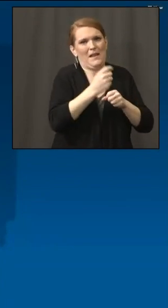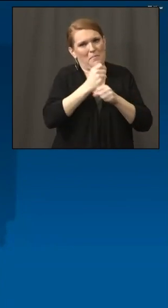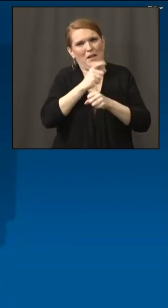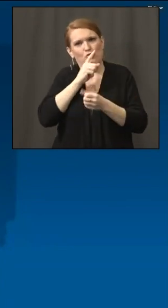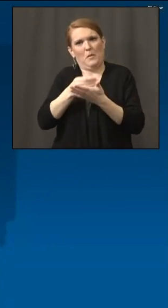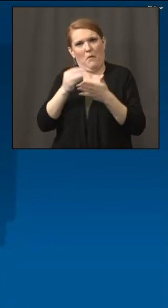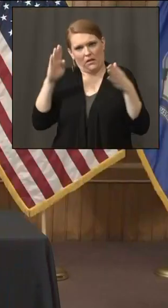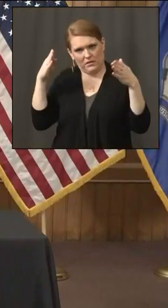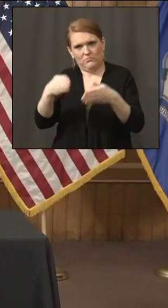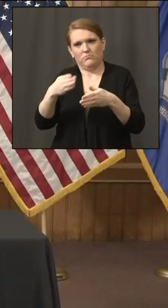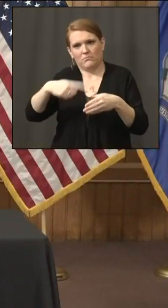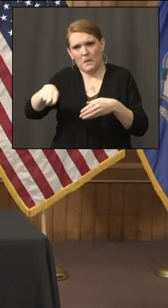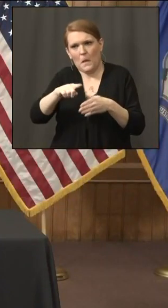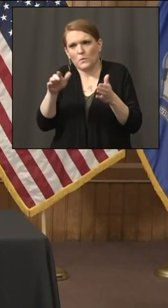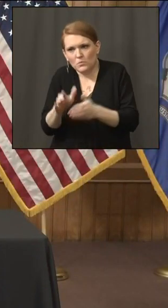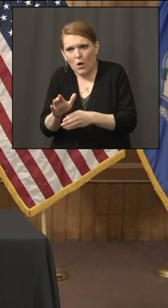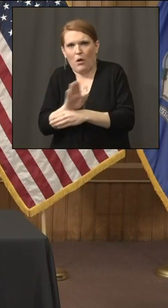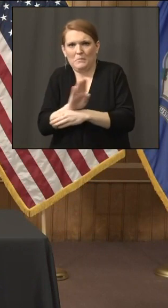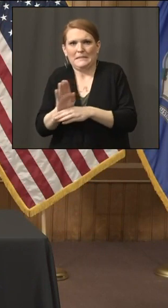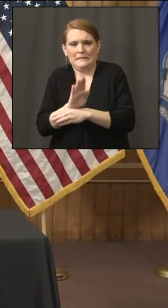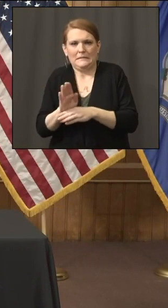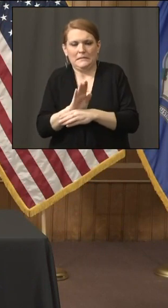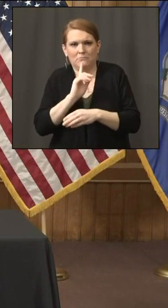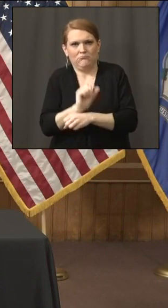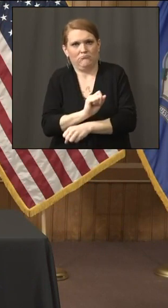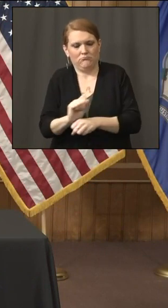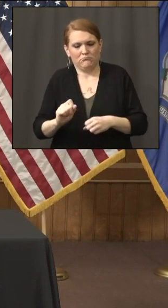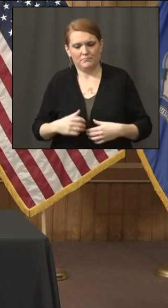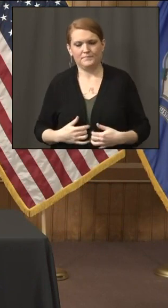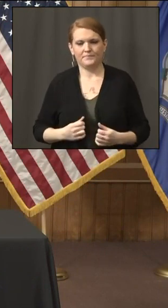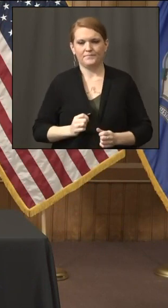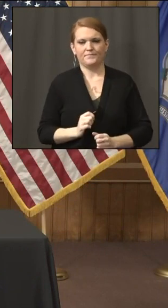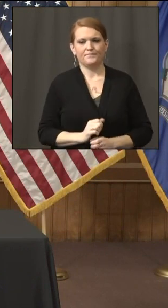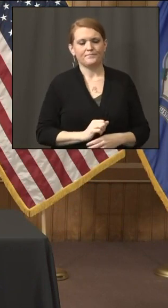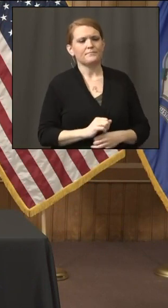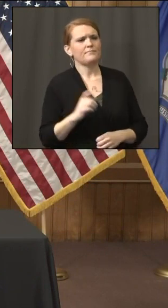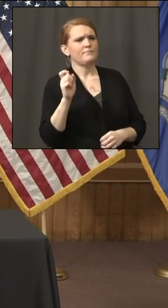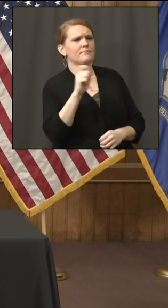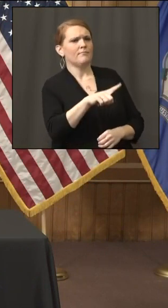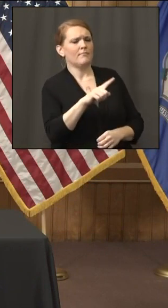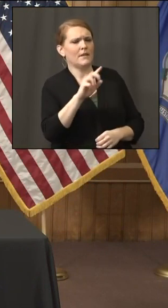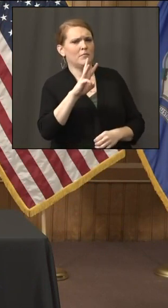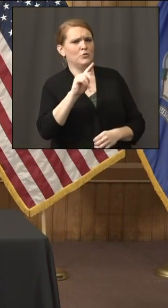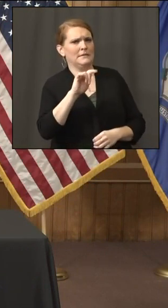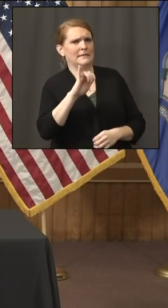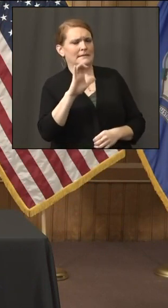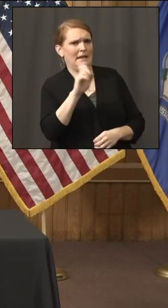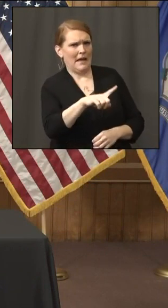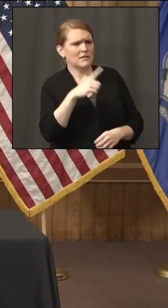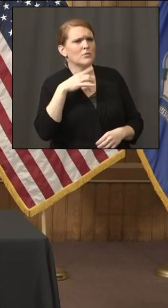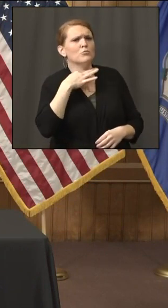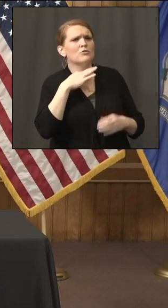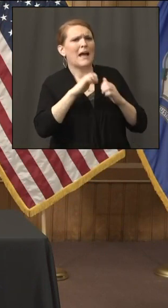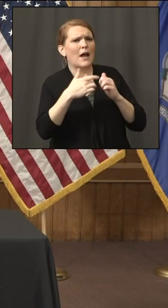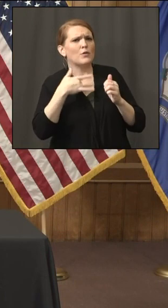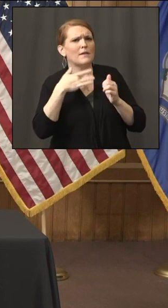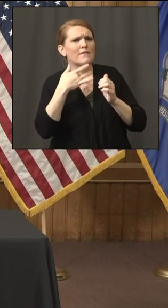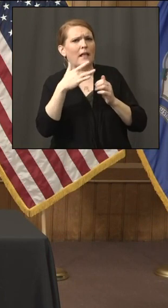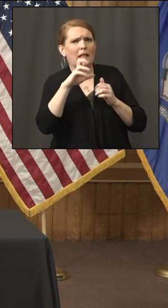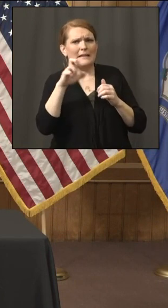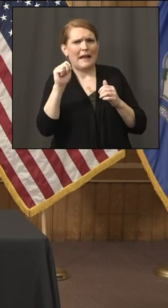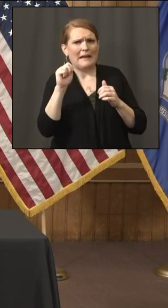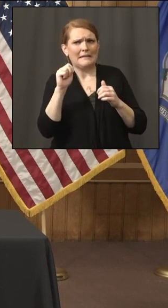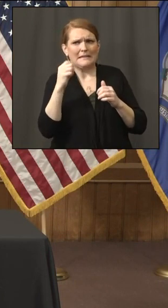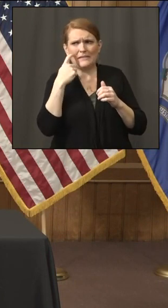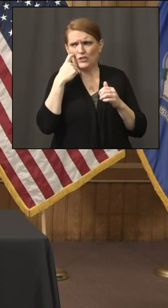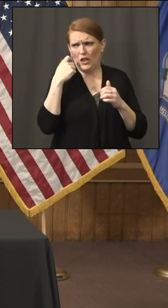and Governor, how do you think the state did as far as Christmas travel and should we be bracing for a difficult January? It